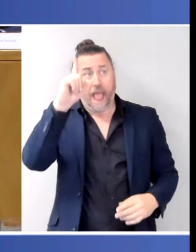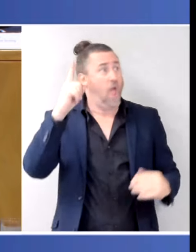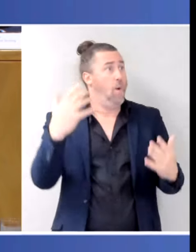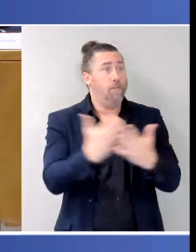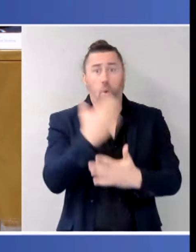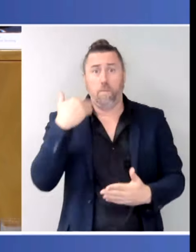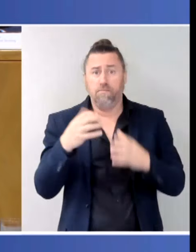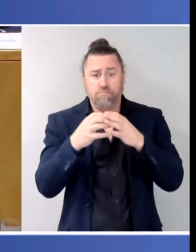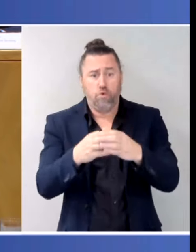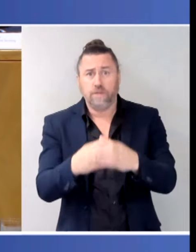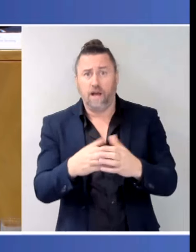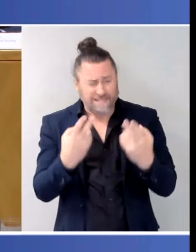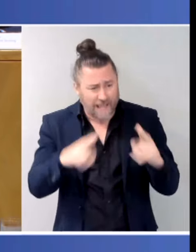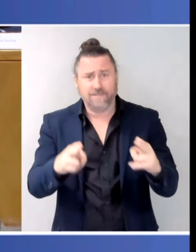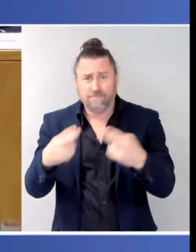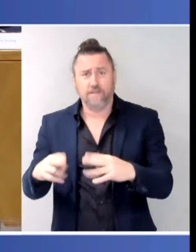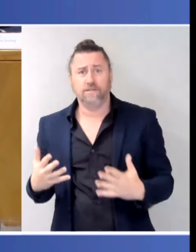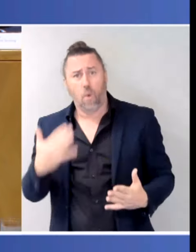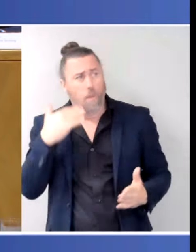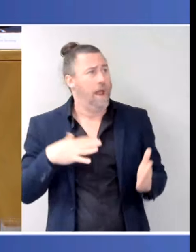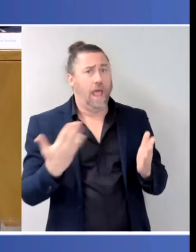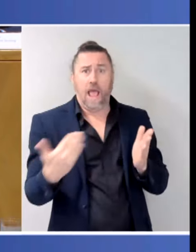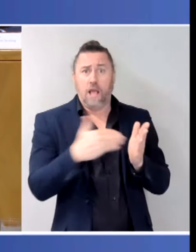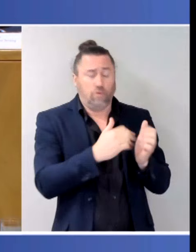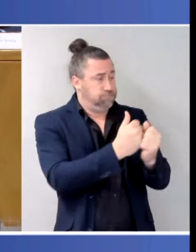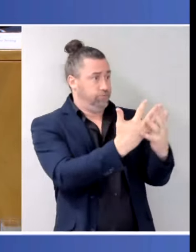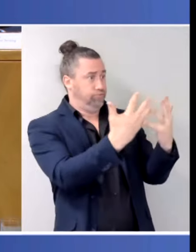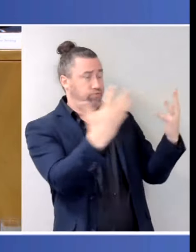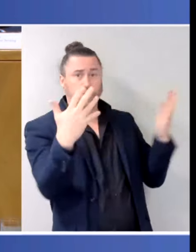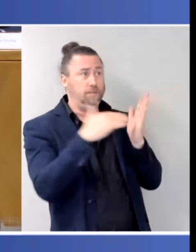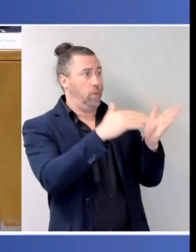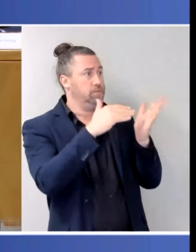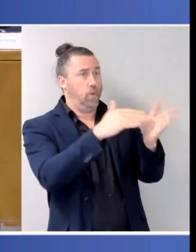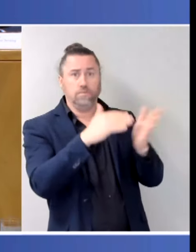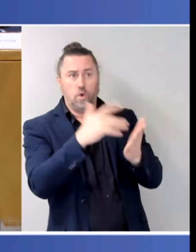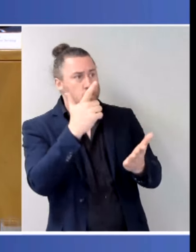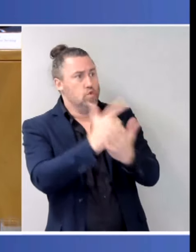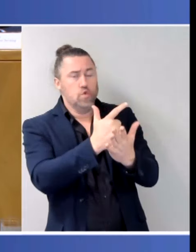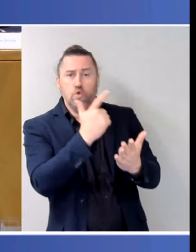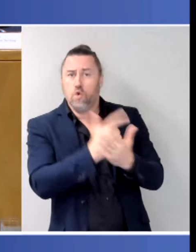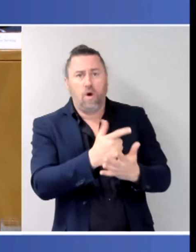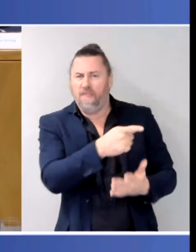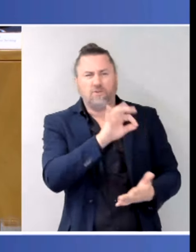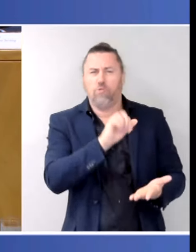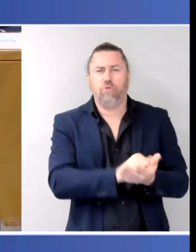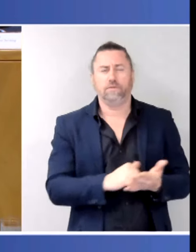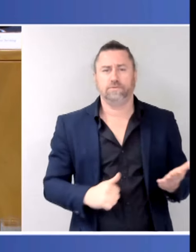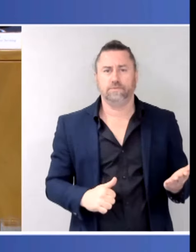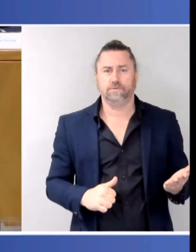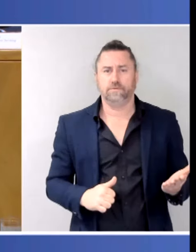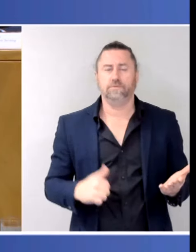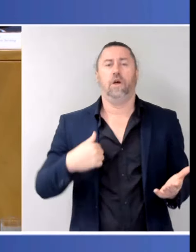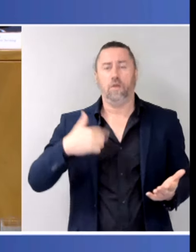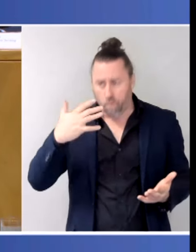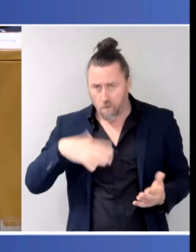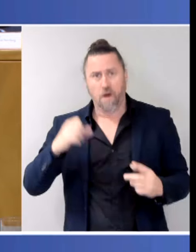support, which is why the system change is, I would argue, the important outcome of today, is identifying the